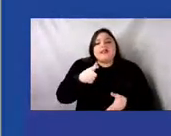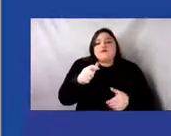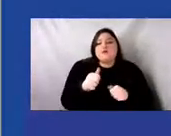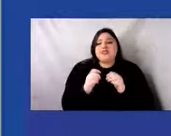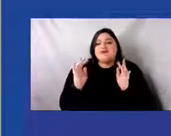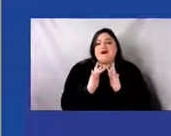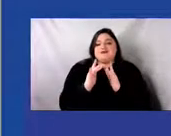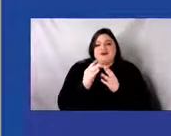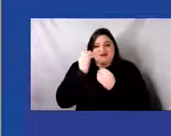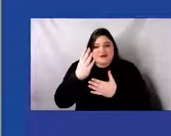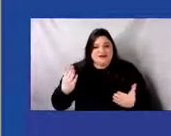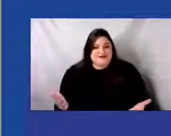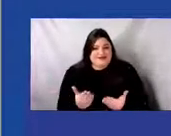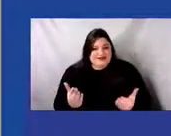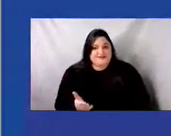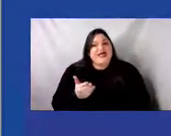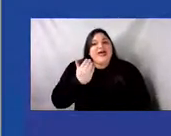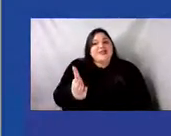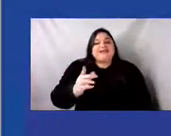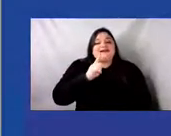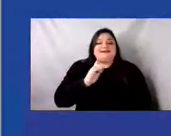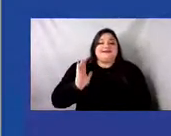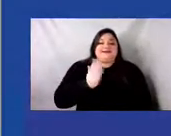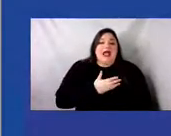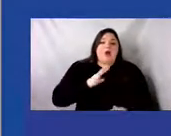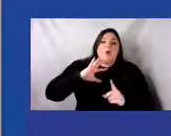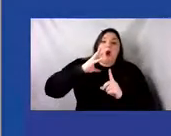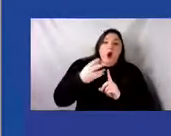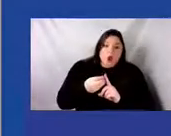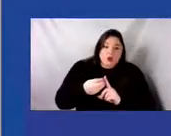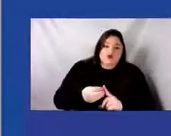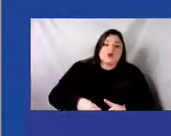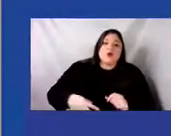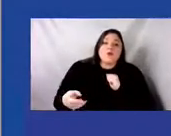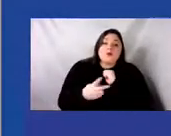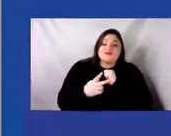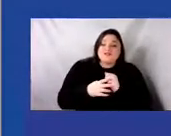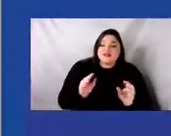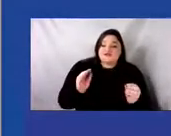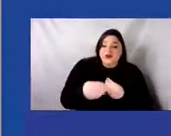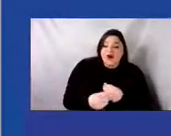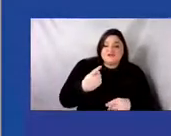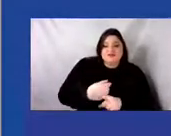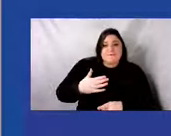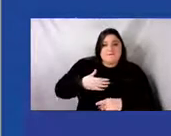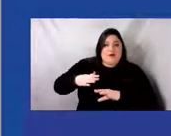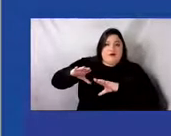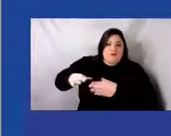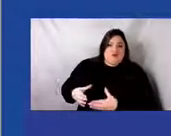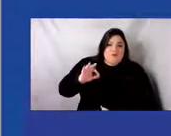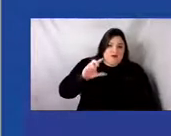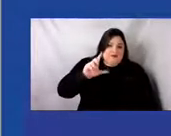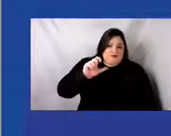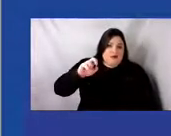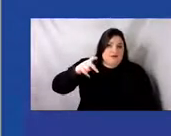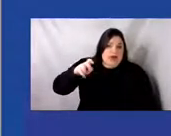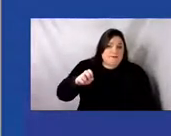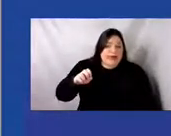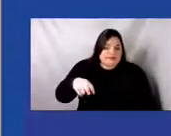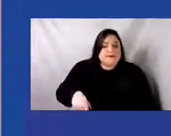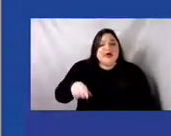This is the cultural preservation office for my band of Lenape, the Delaware Nation. They do all types of programming